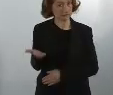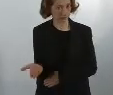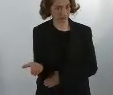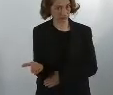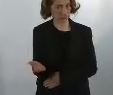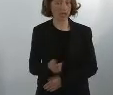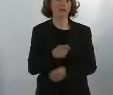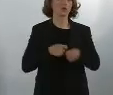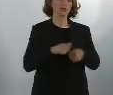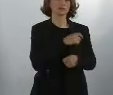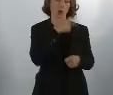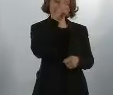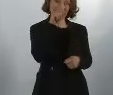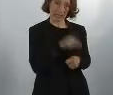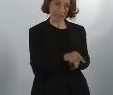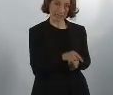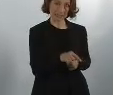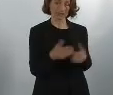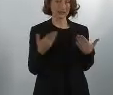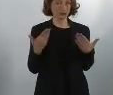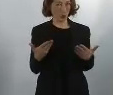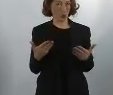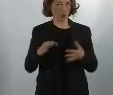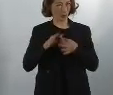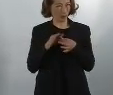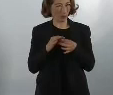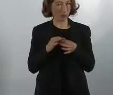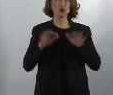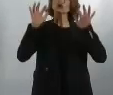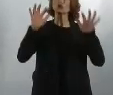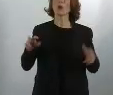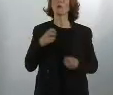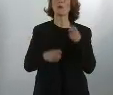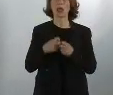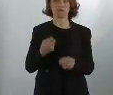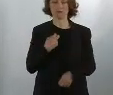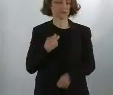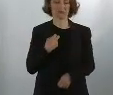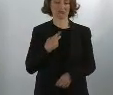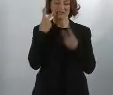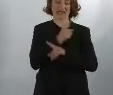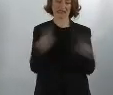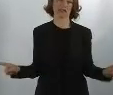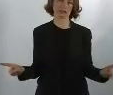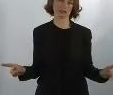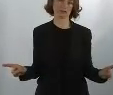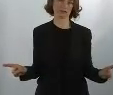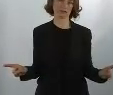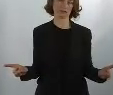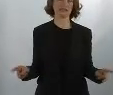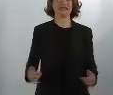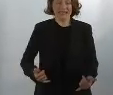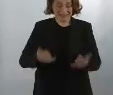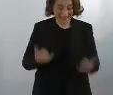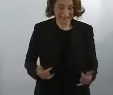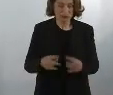think. I cannot see any structural problem, neither in the police, the federal